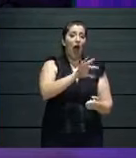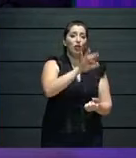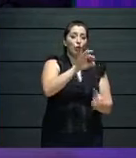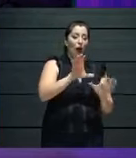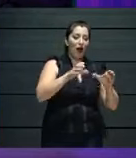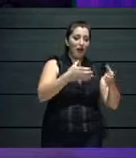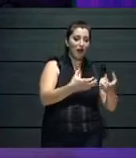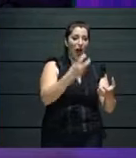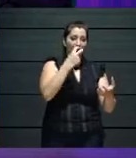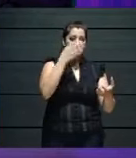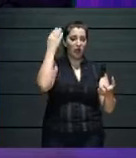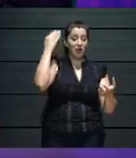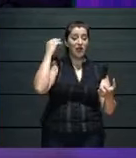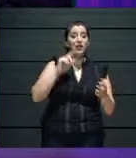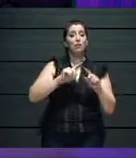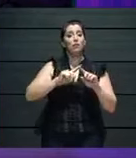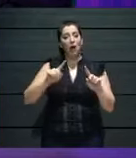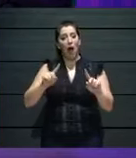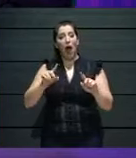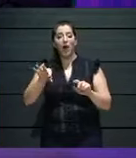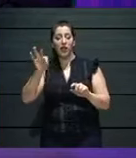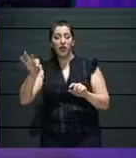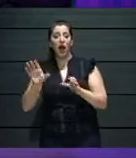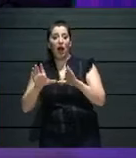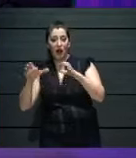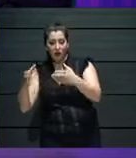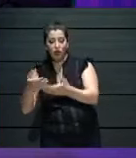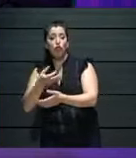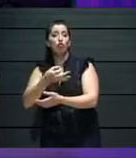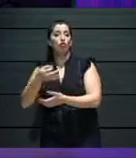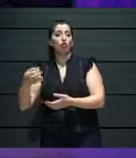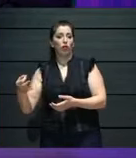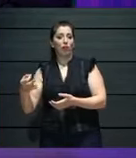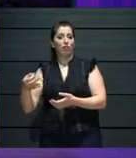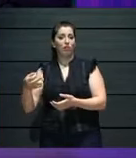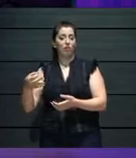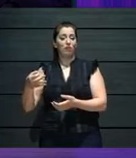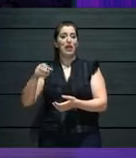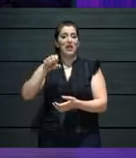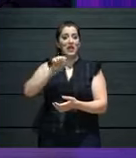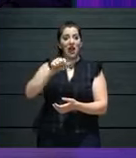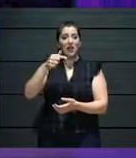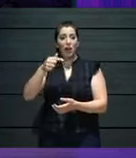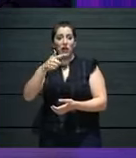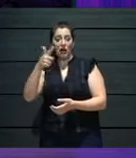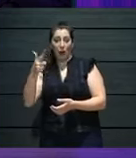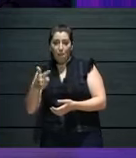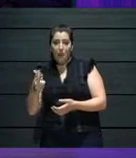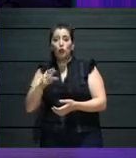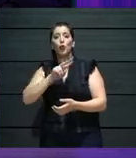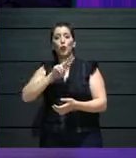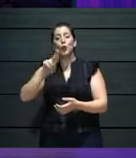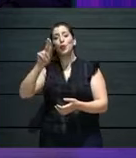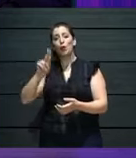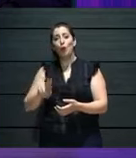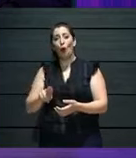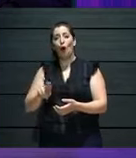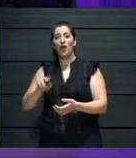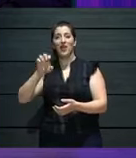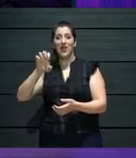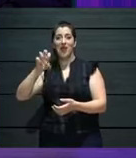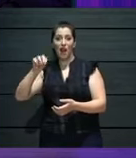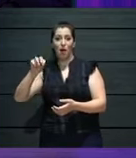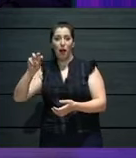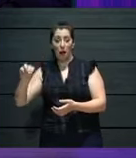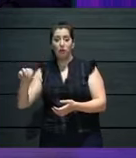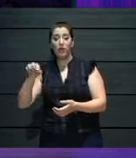in Temizamid Community are two of the new organizations. And obviously, their vision